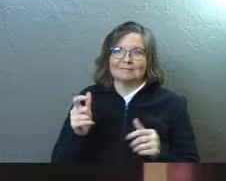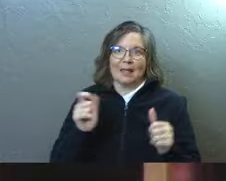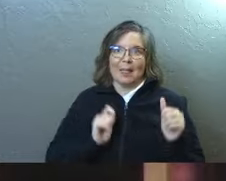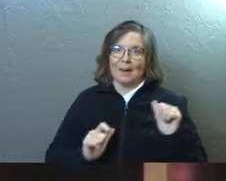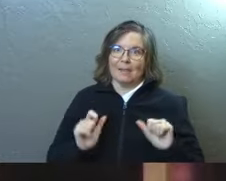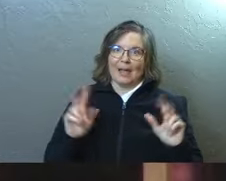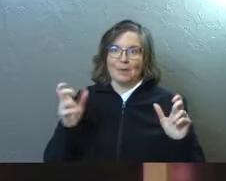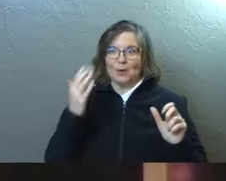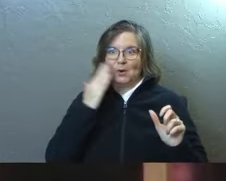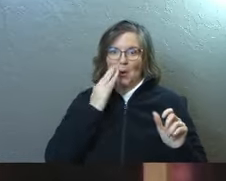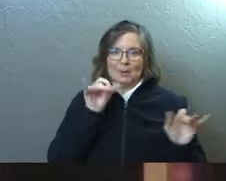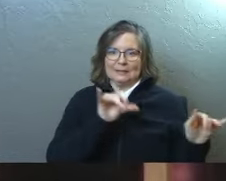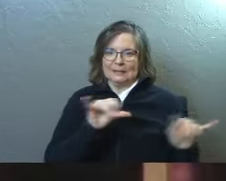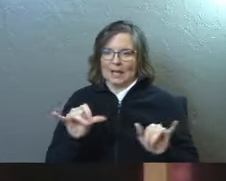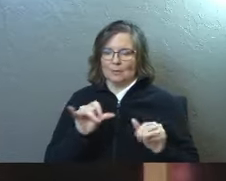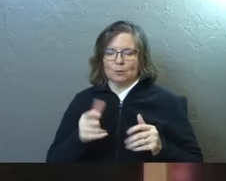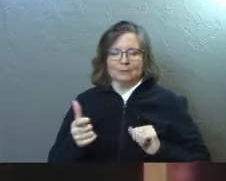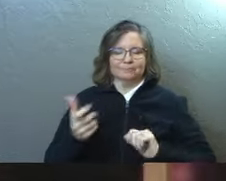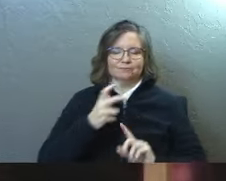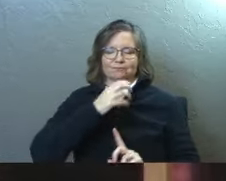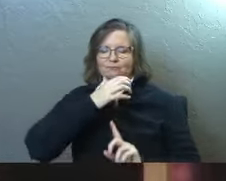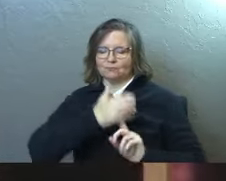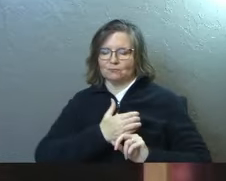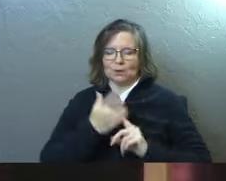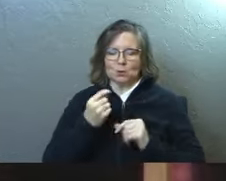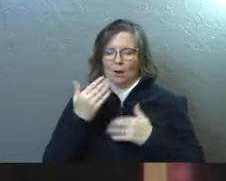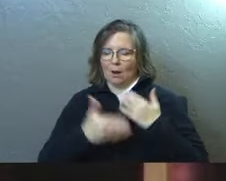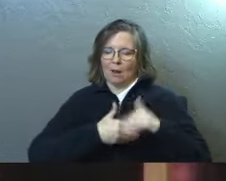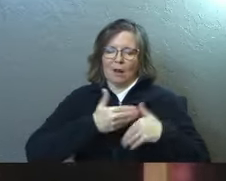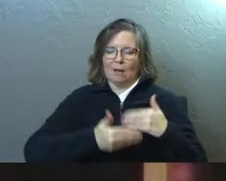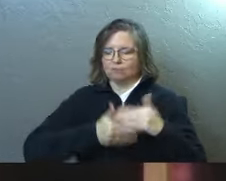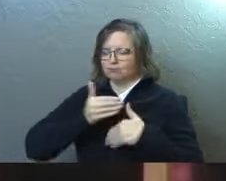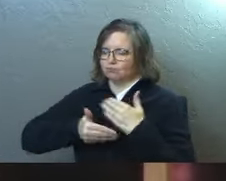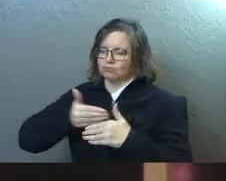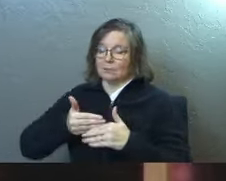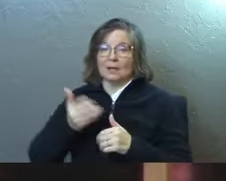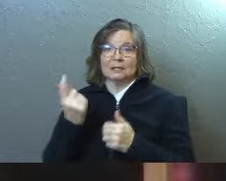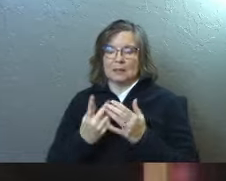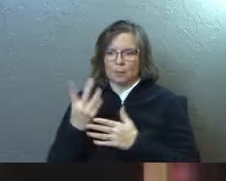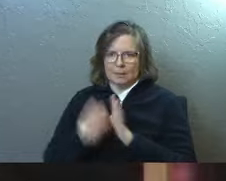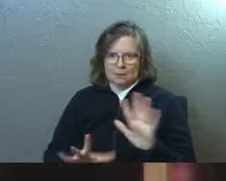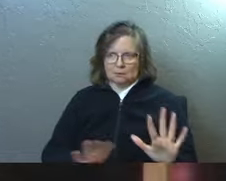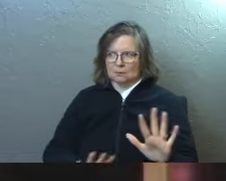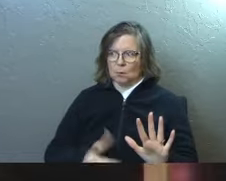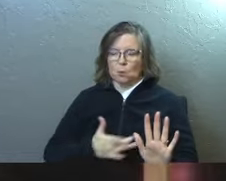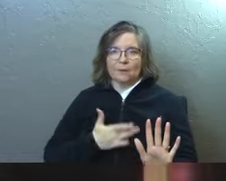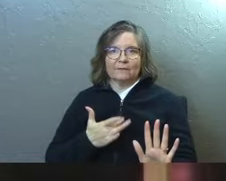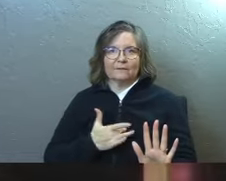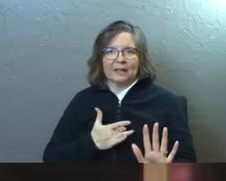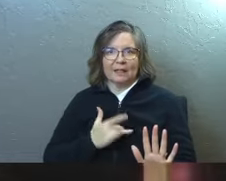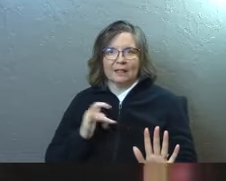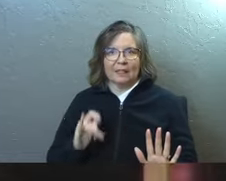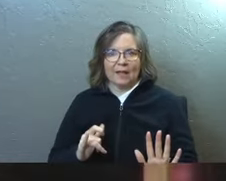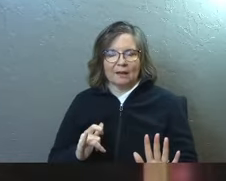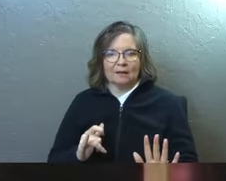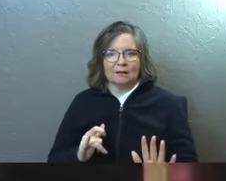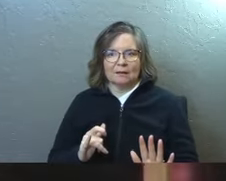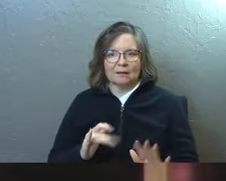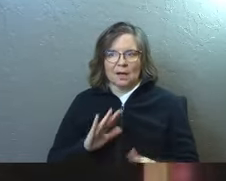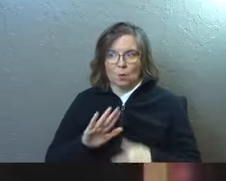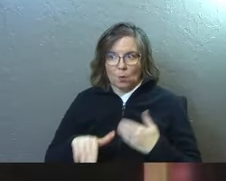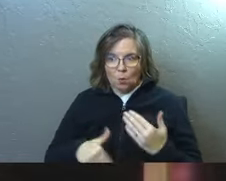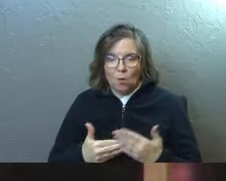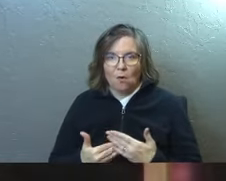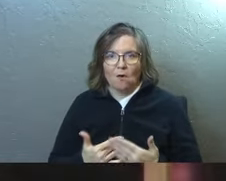we all know our parts to play. We step onto the stage, and we do the whole thing. Right? And it's like all of a sudden somebody's missing, and we're going to feel that. And we're